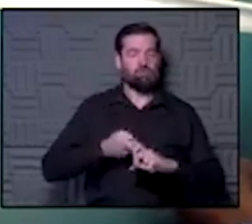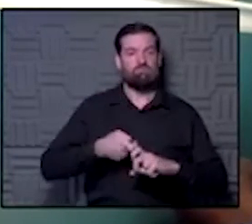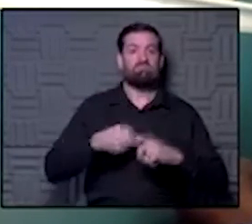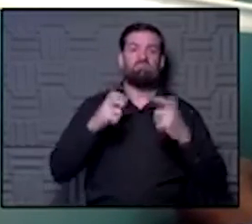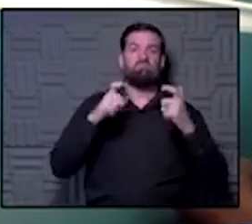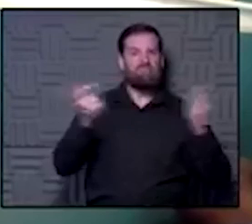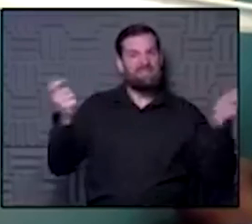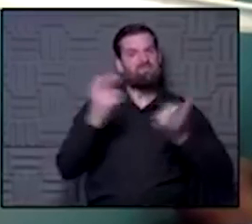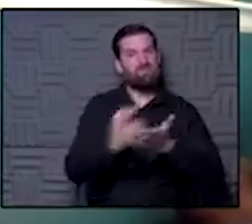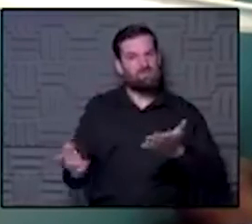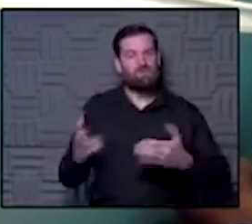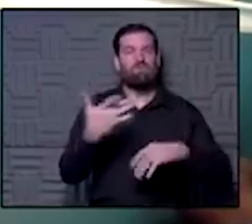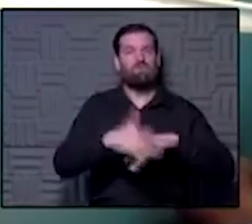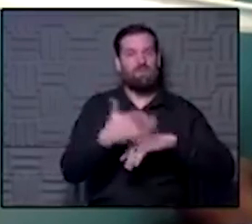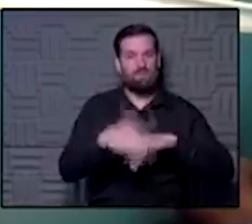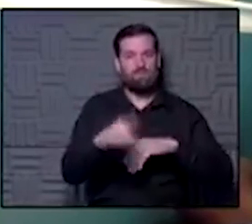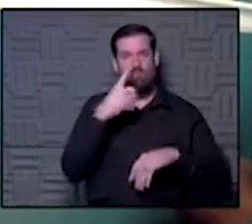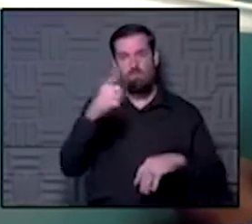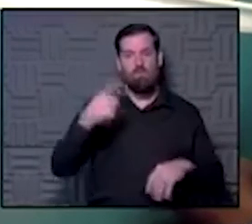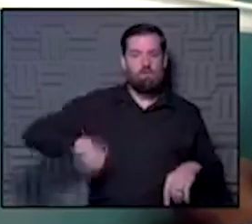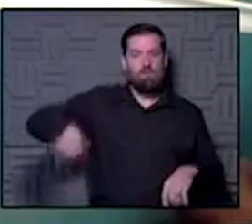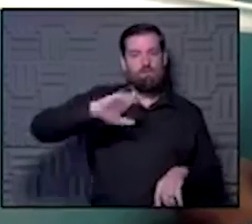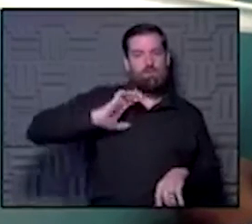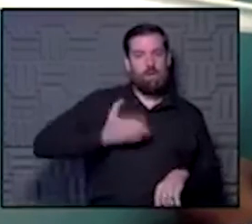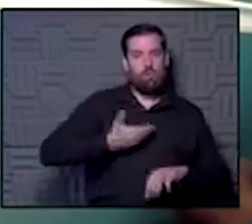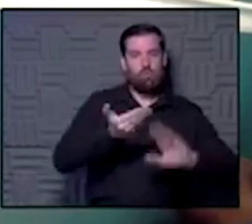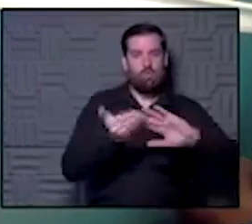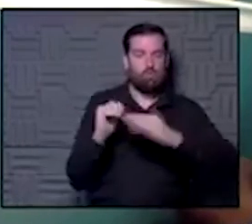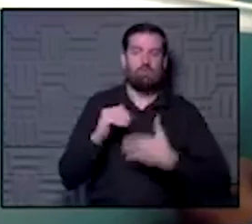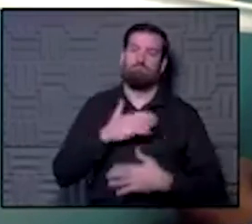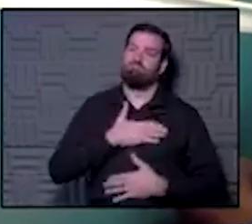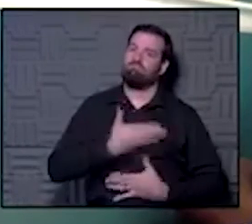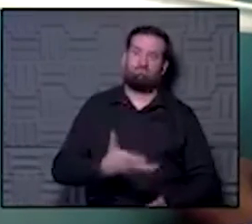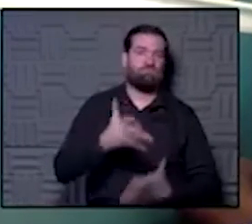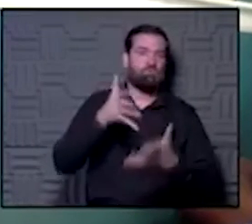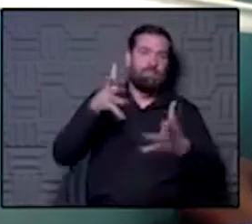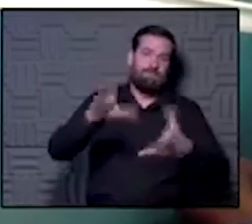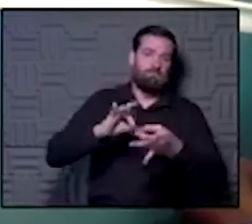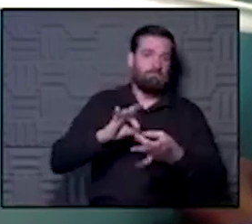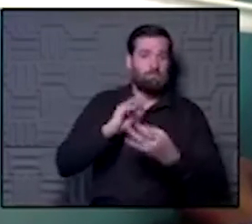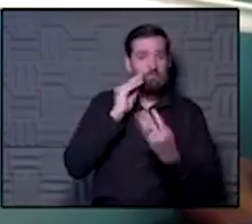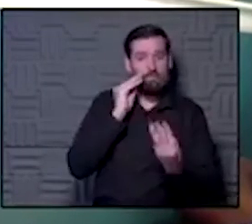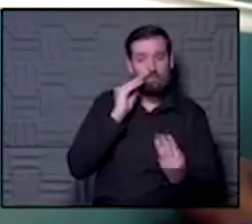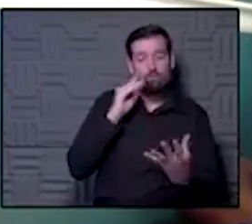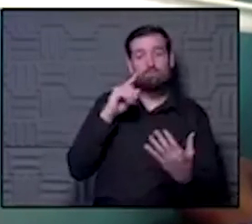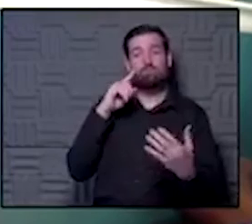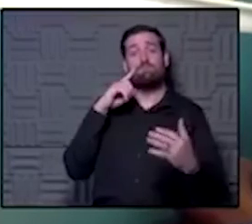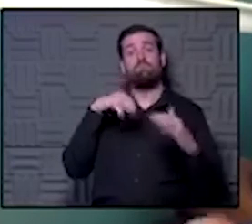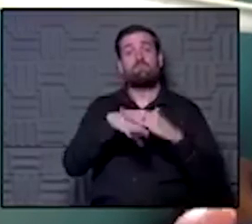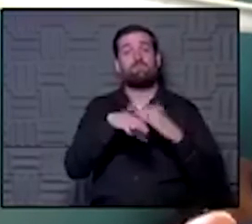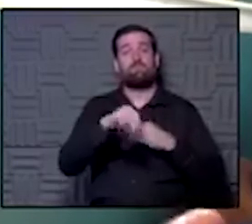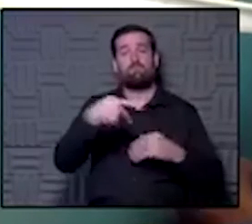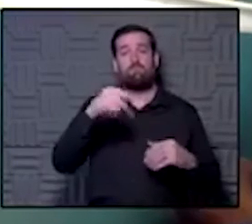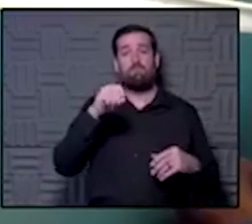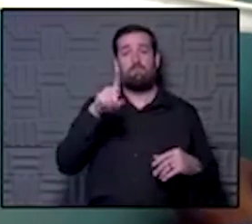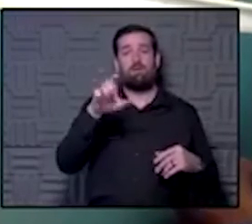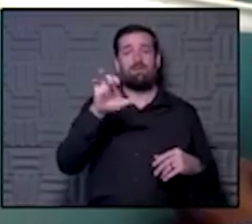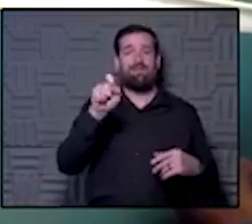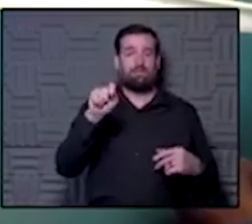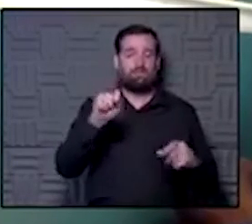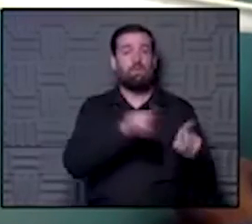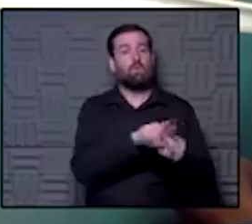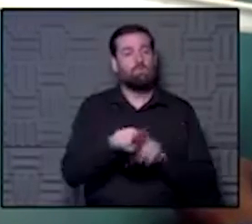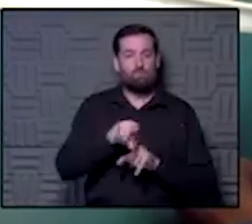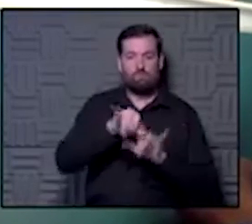resource that is also available for our community. And I'd be happy to leave the information to access the podcast and then also staying tuned